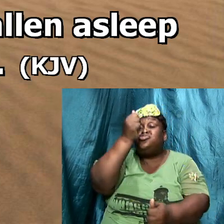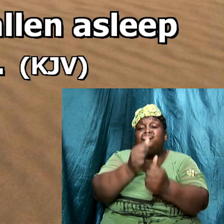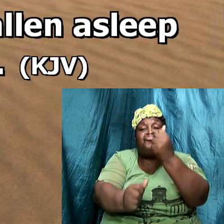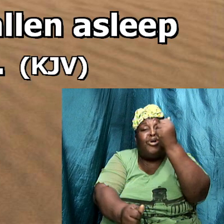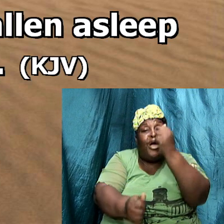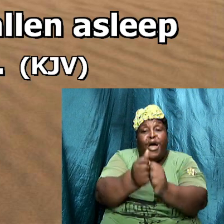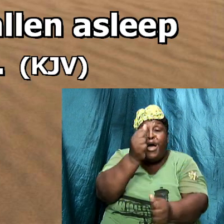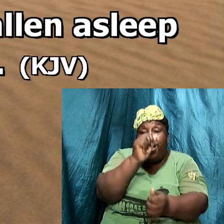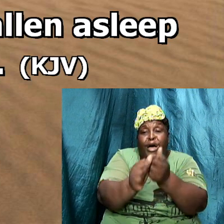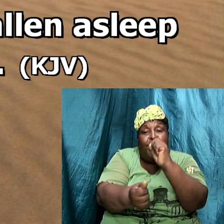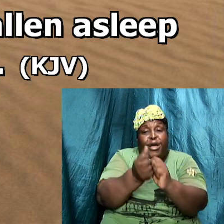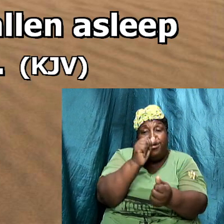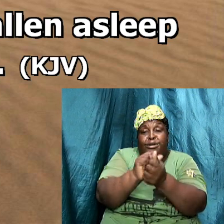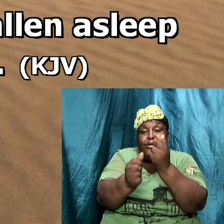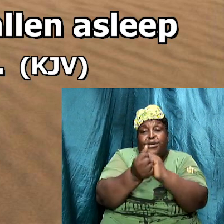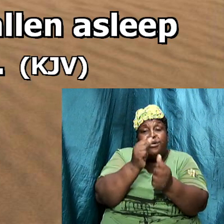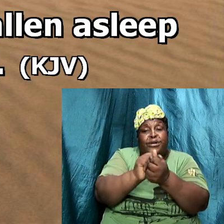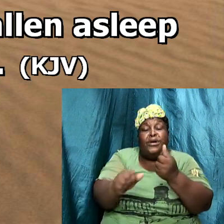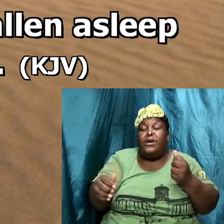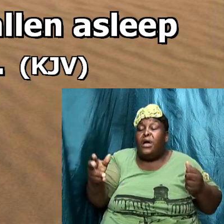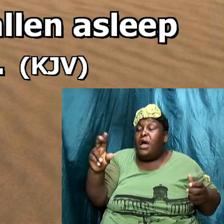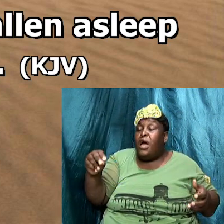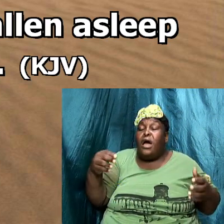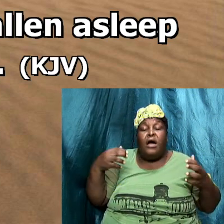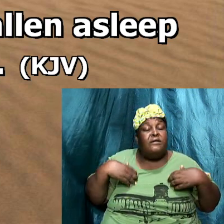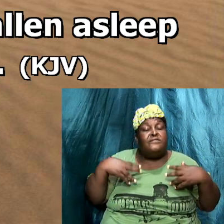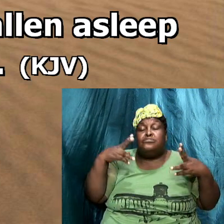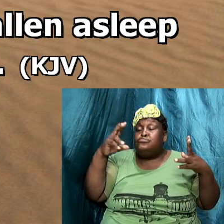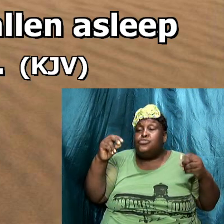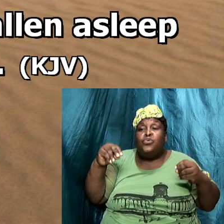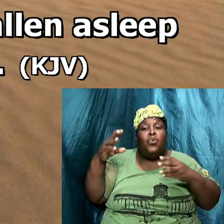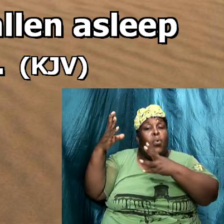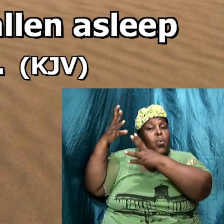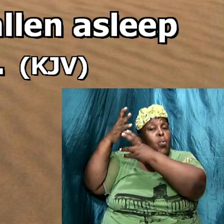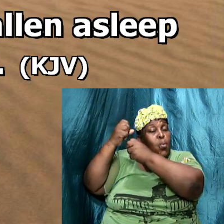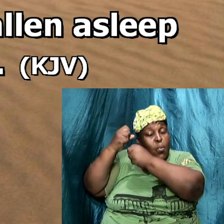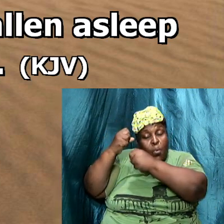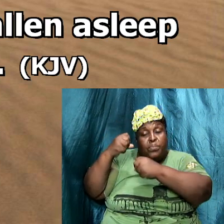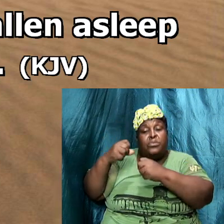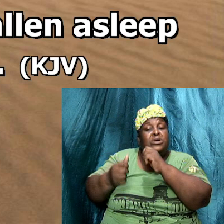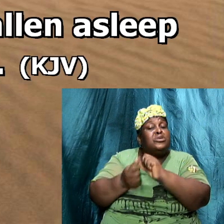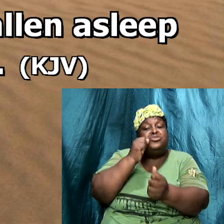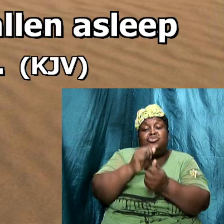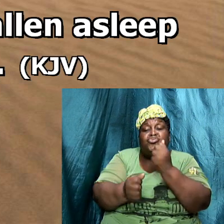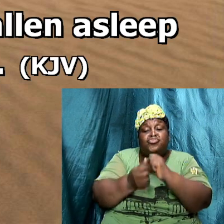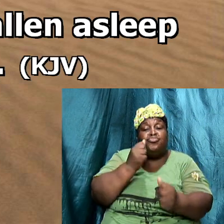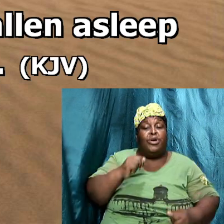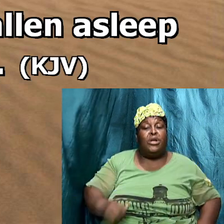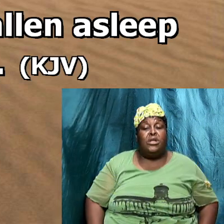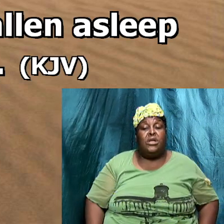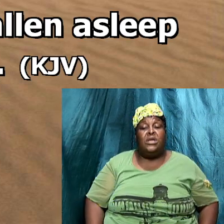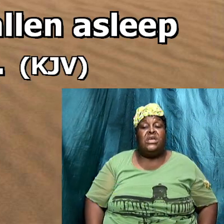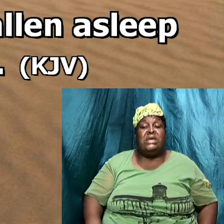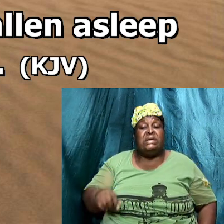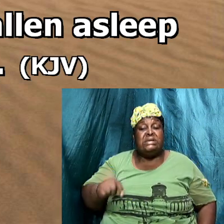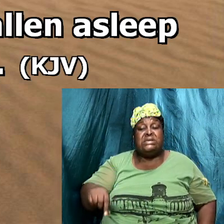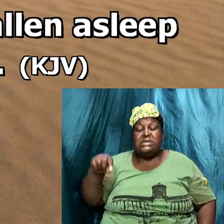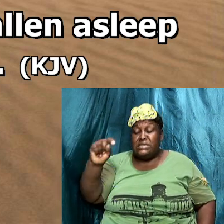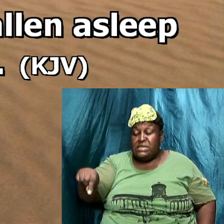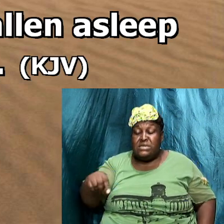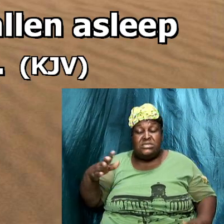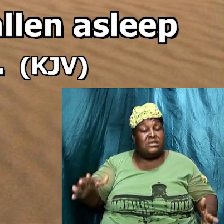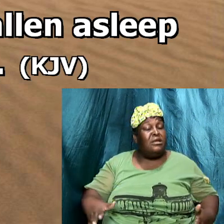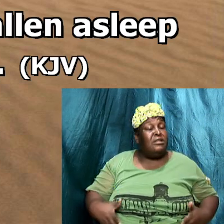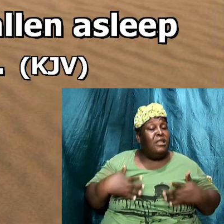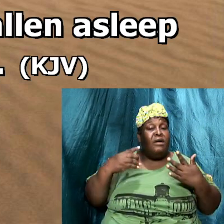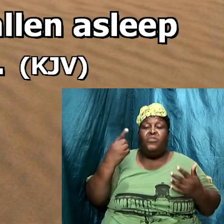in Christ don't have any hope of being raised amen but if in this life only we have